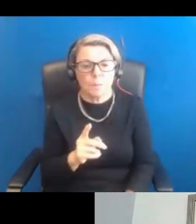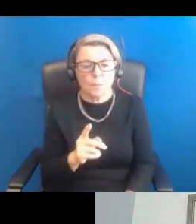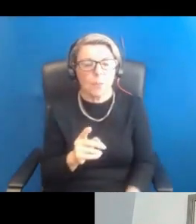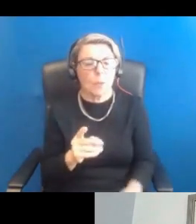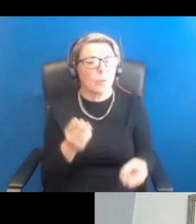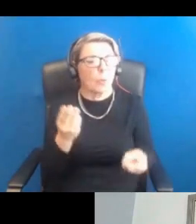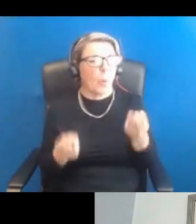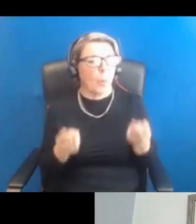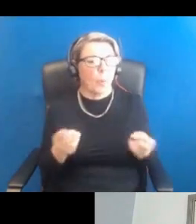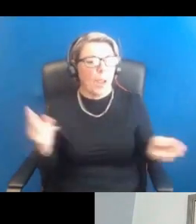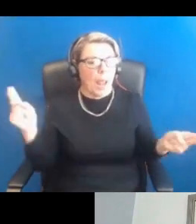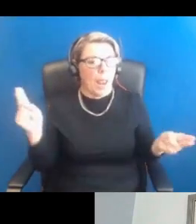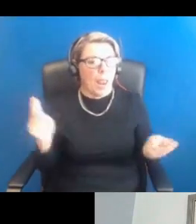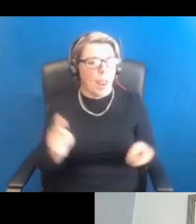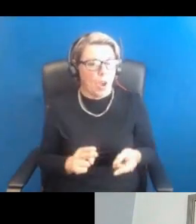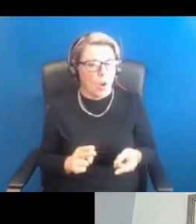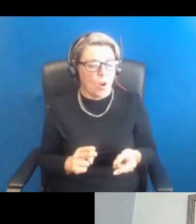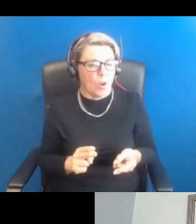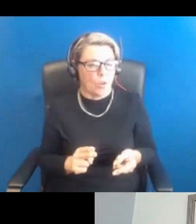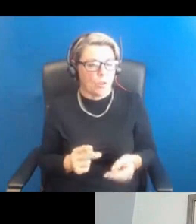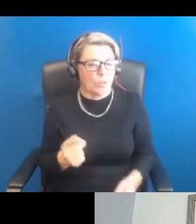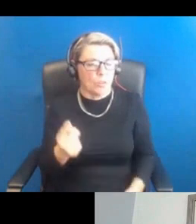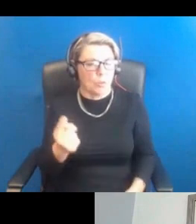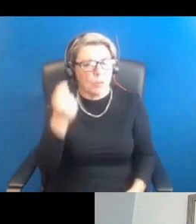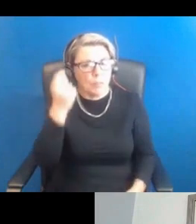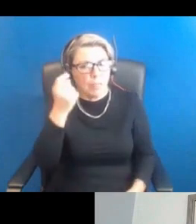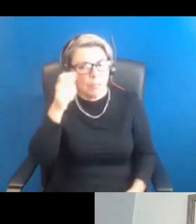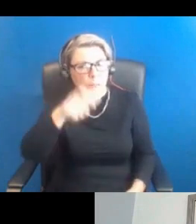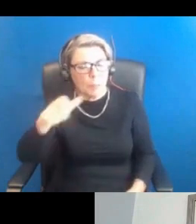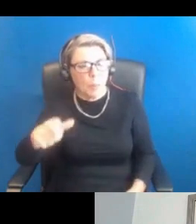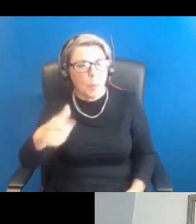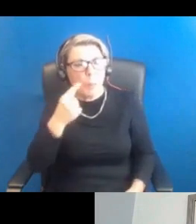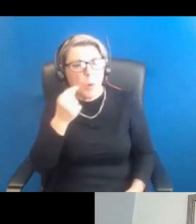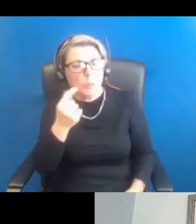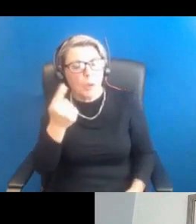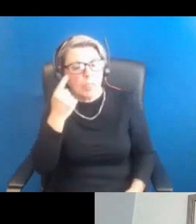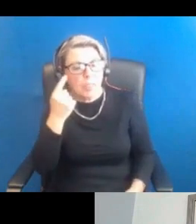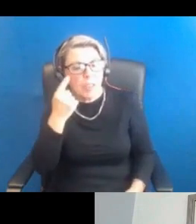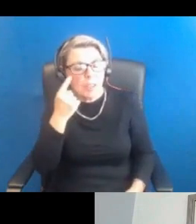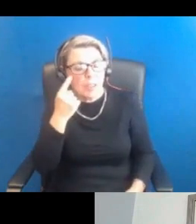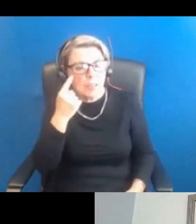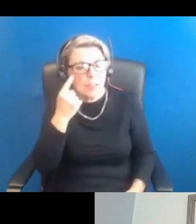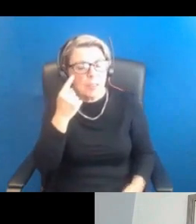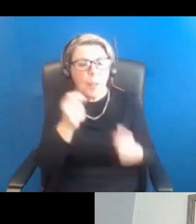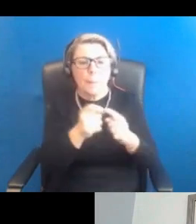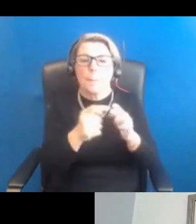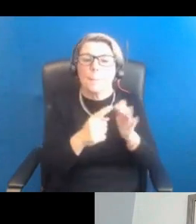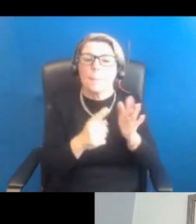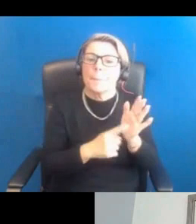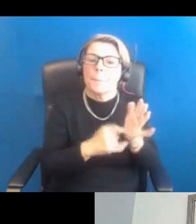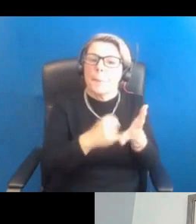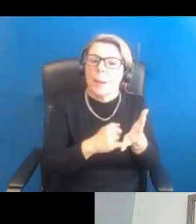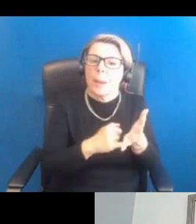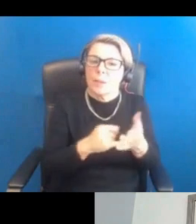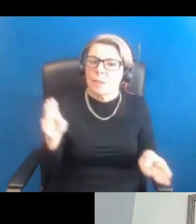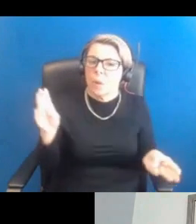loss, suppose one of the things people will be thinking about is the new sort of pills around weight loss. Is that something that